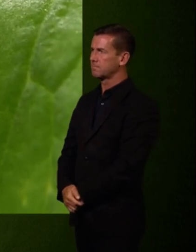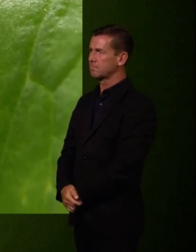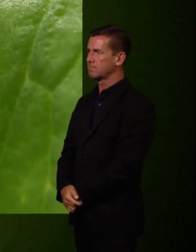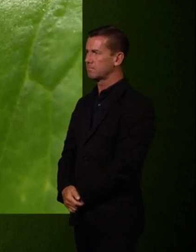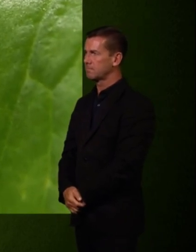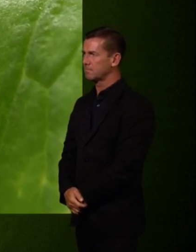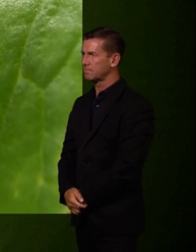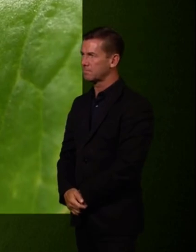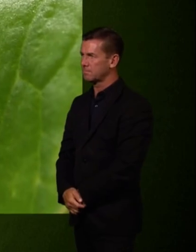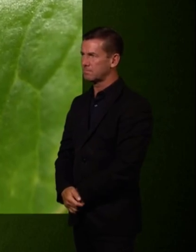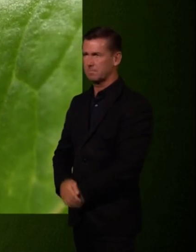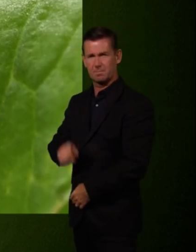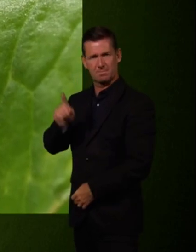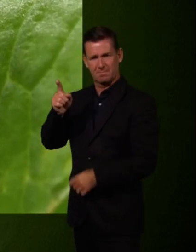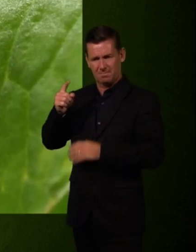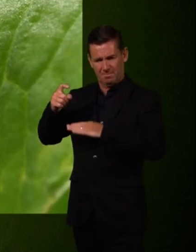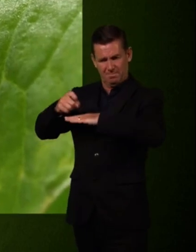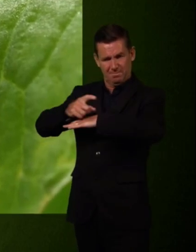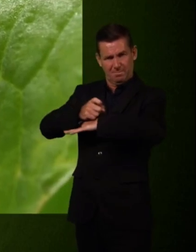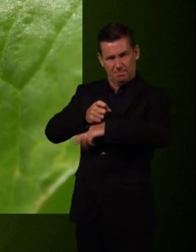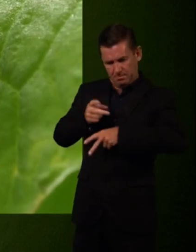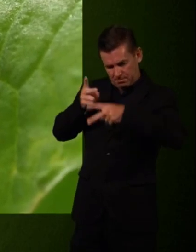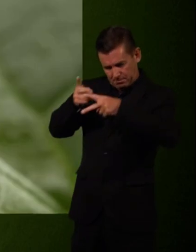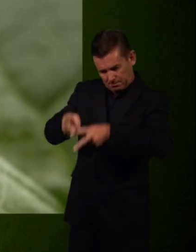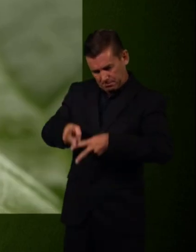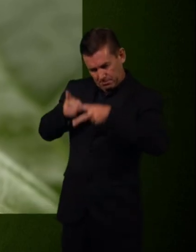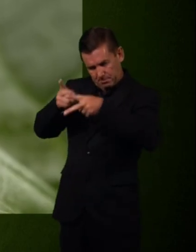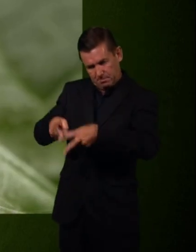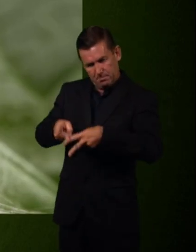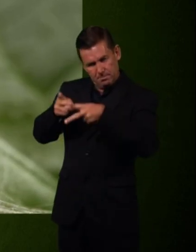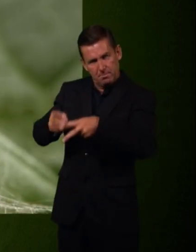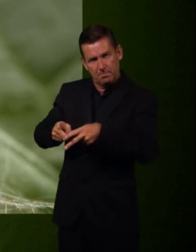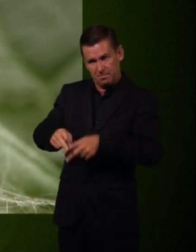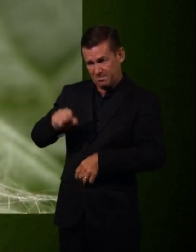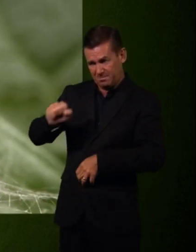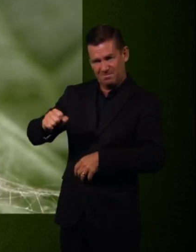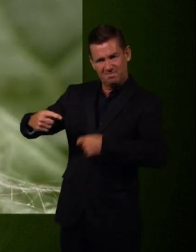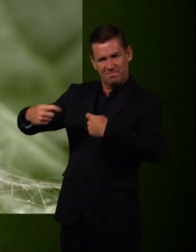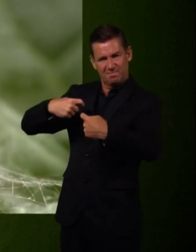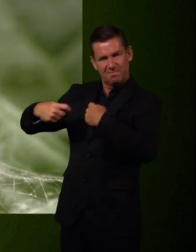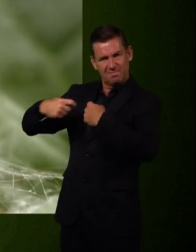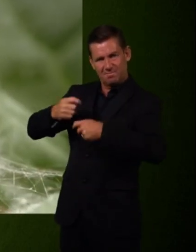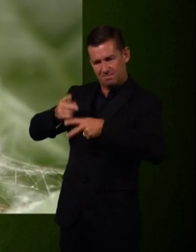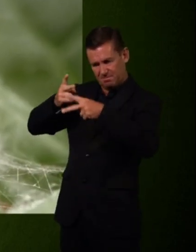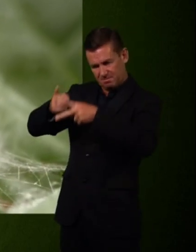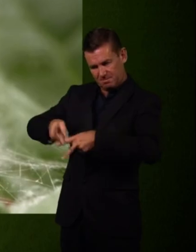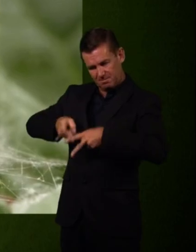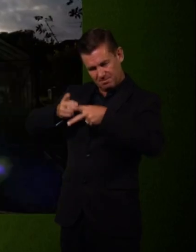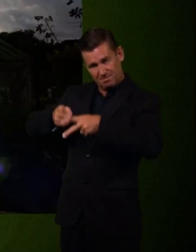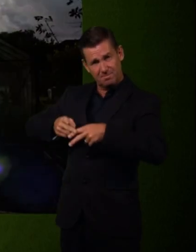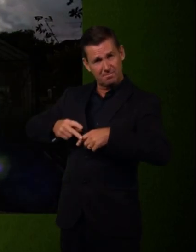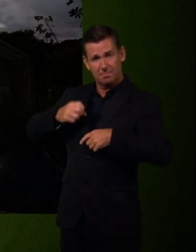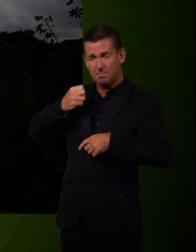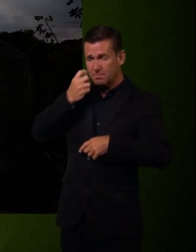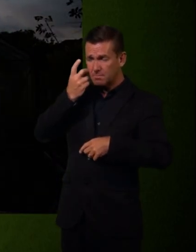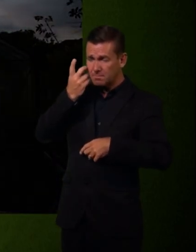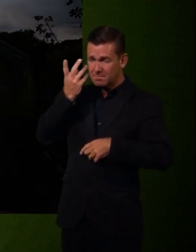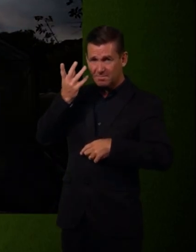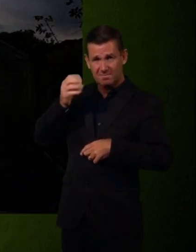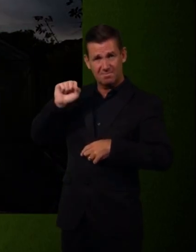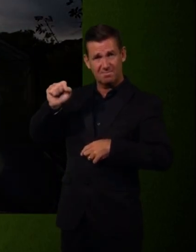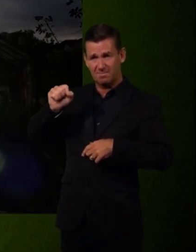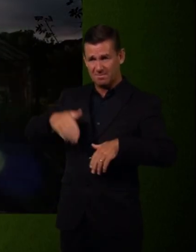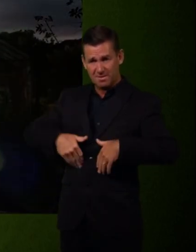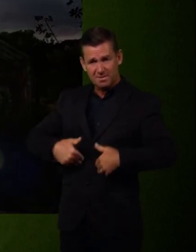It will now guard its tiny masters day and night, until slowly, it starves to